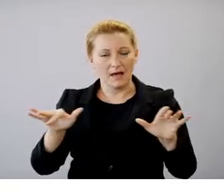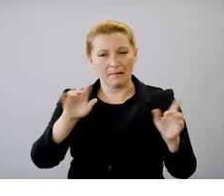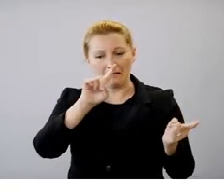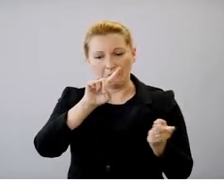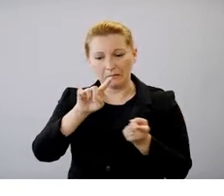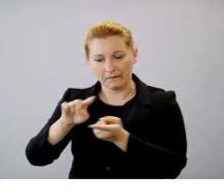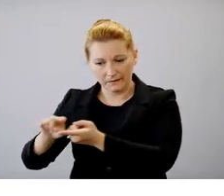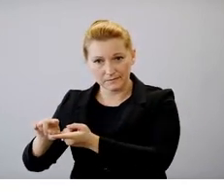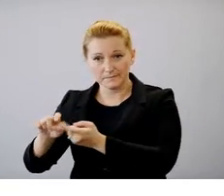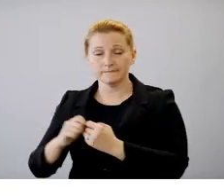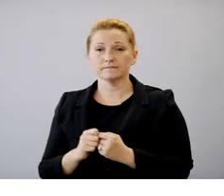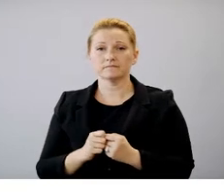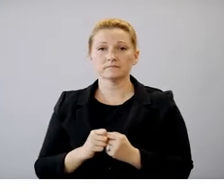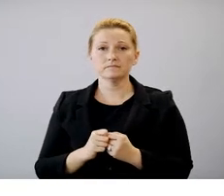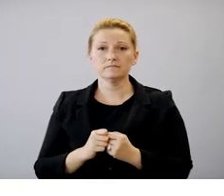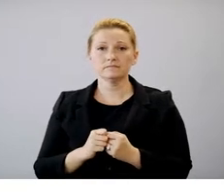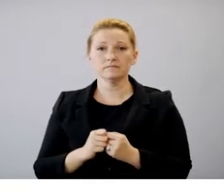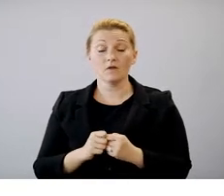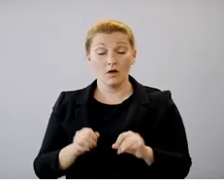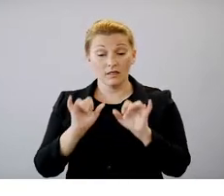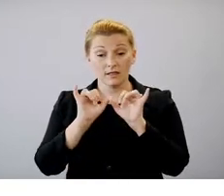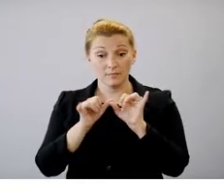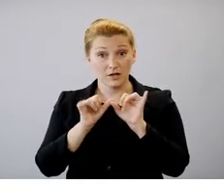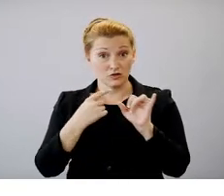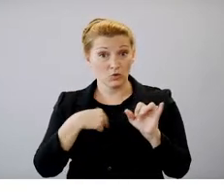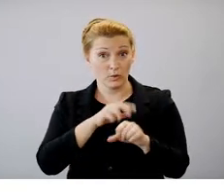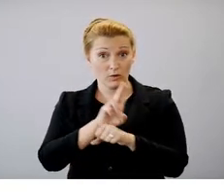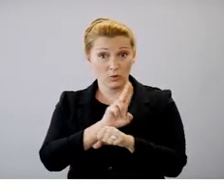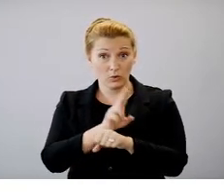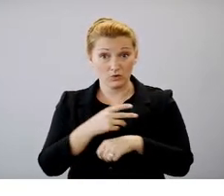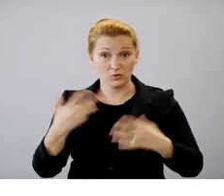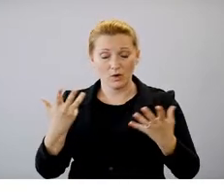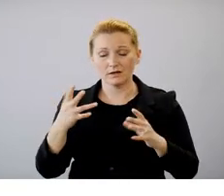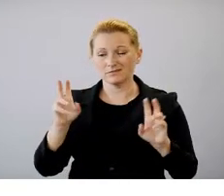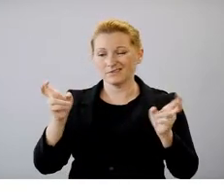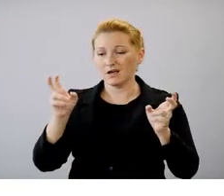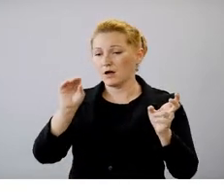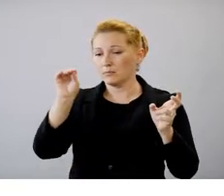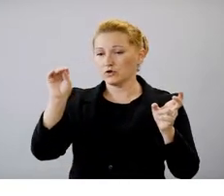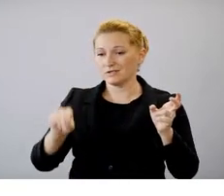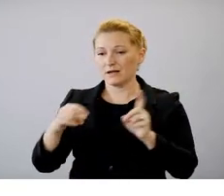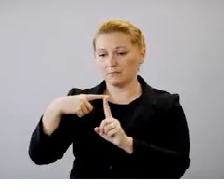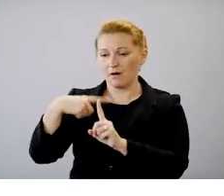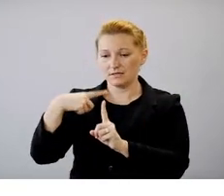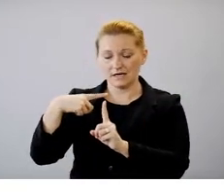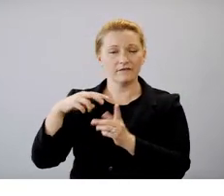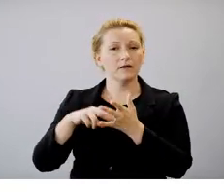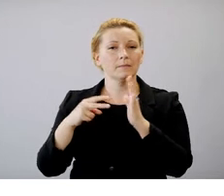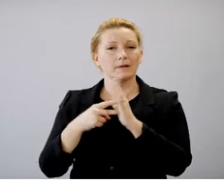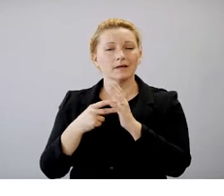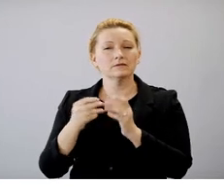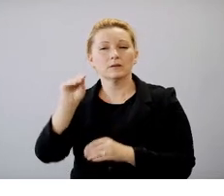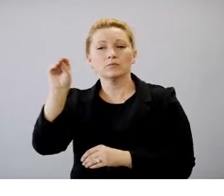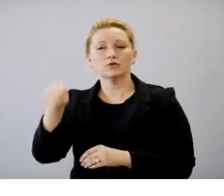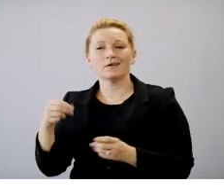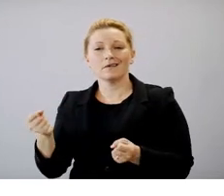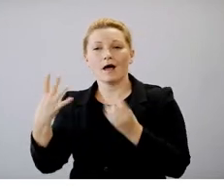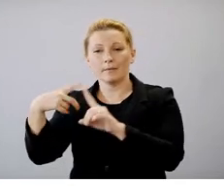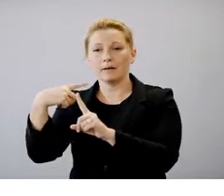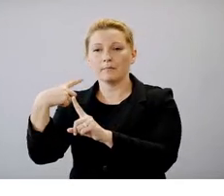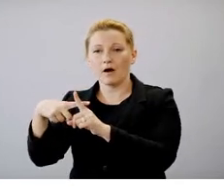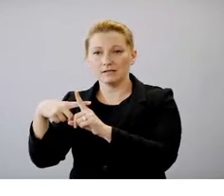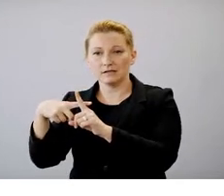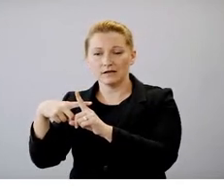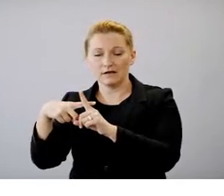positivity, which shows the number or the percent of tests that are positive out of the total number of tests conducted, and we use this as a